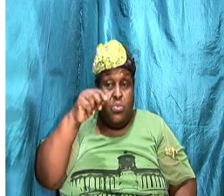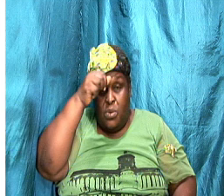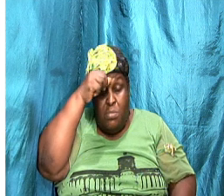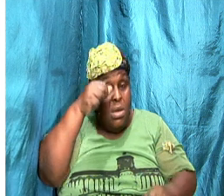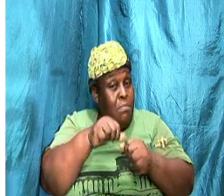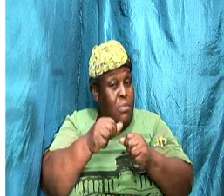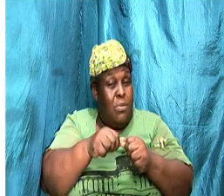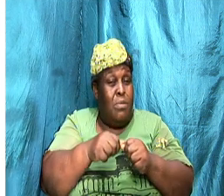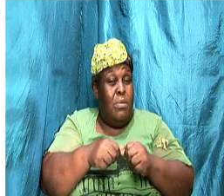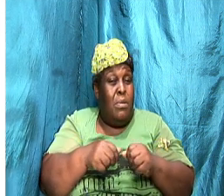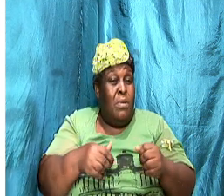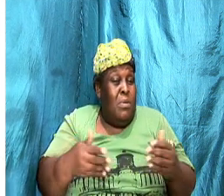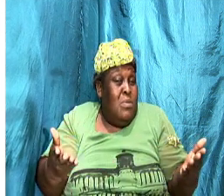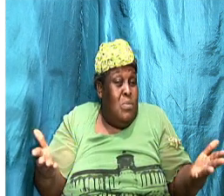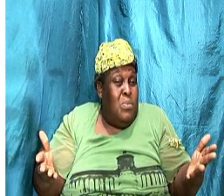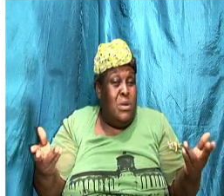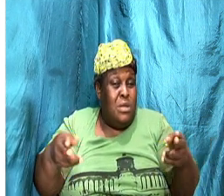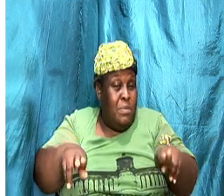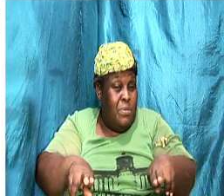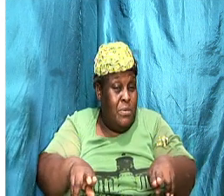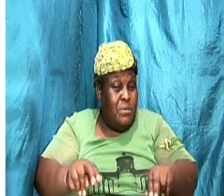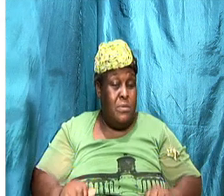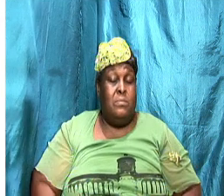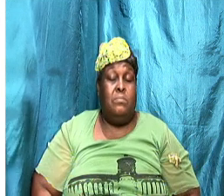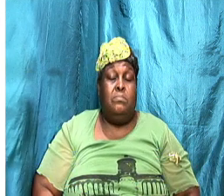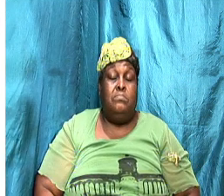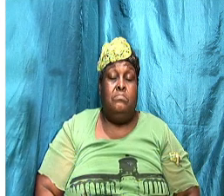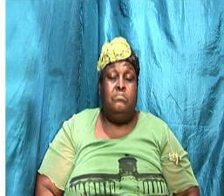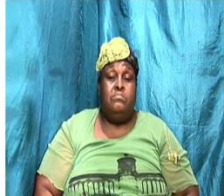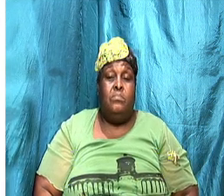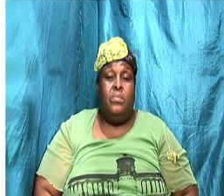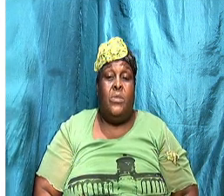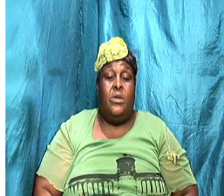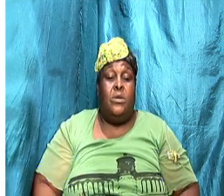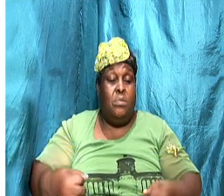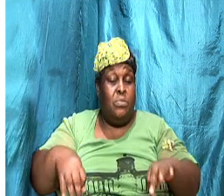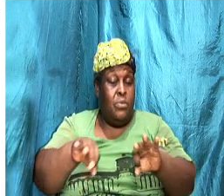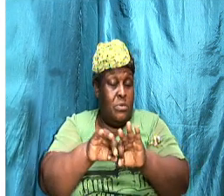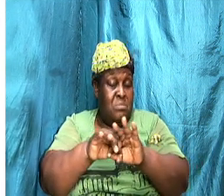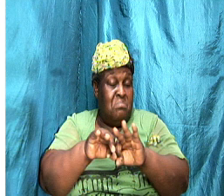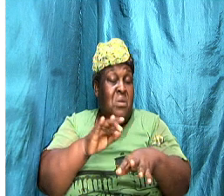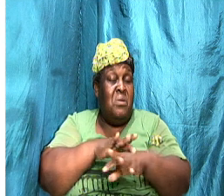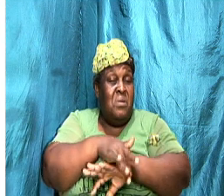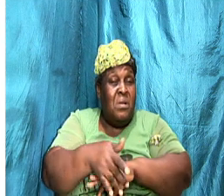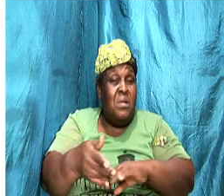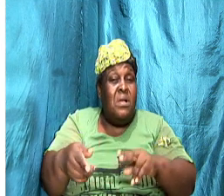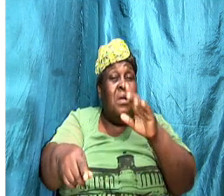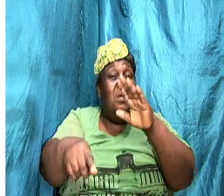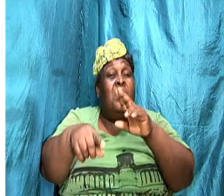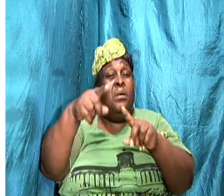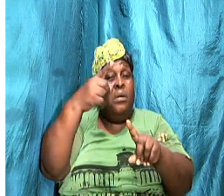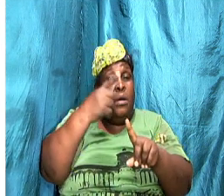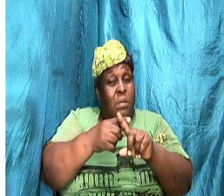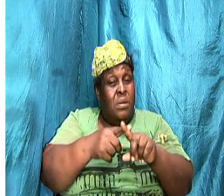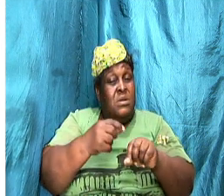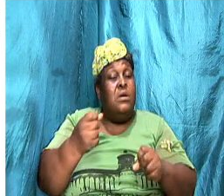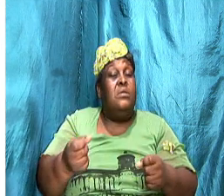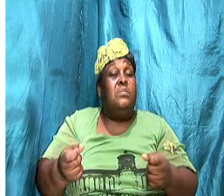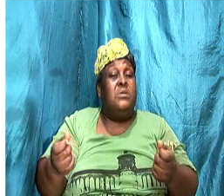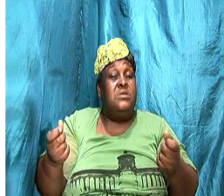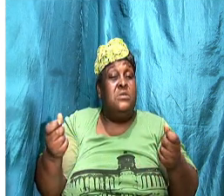So it is important that we, at the earliest possible time, to address